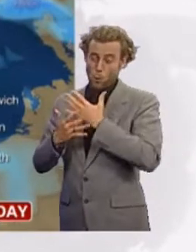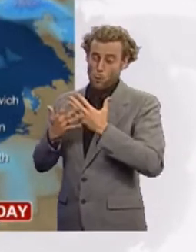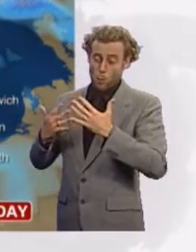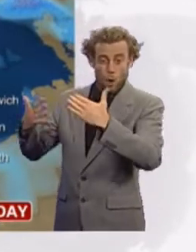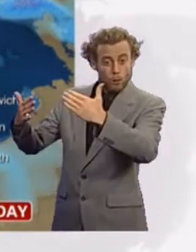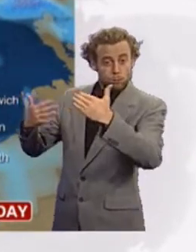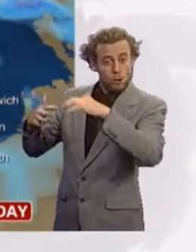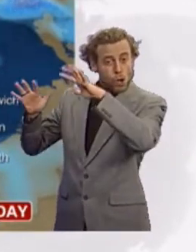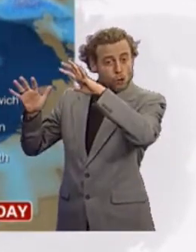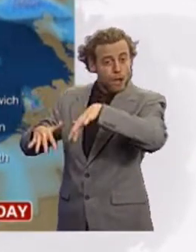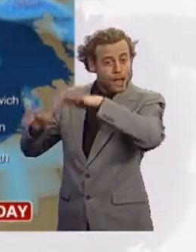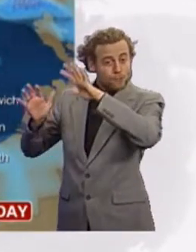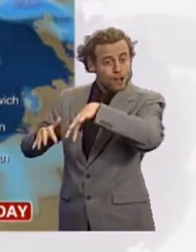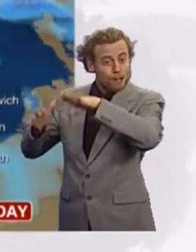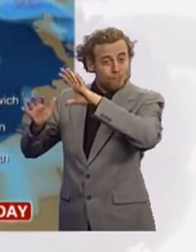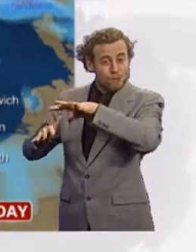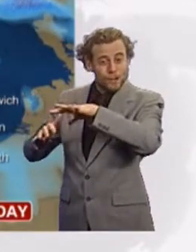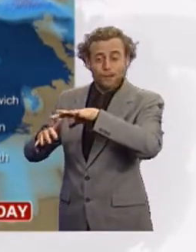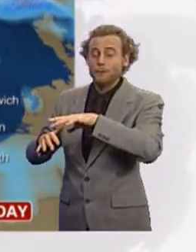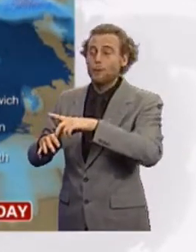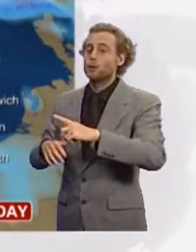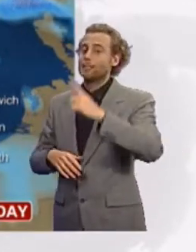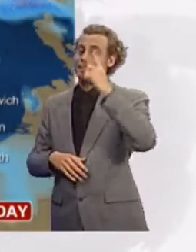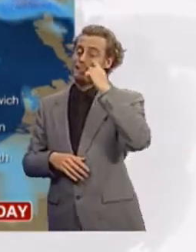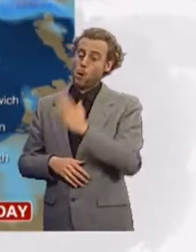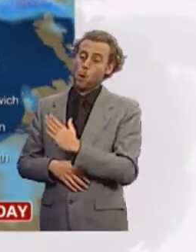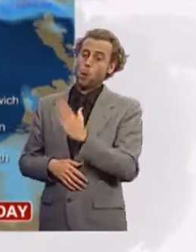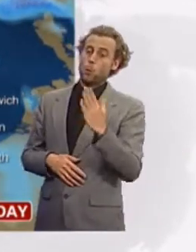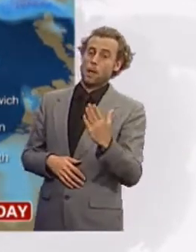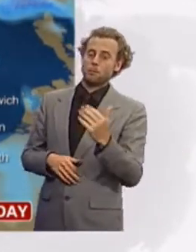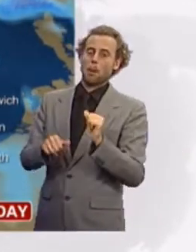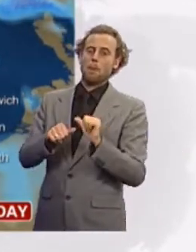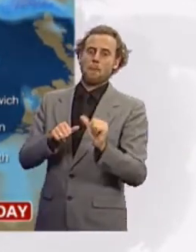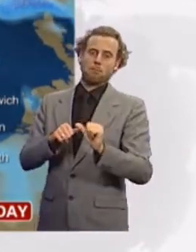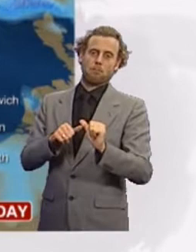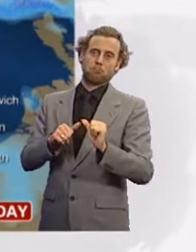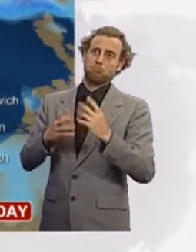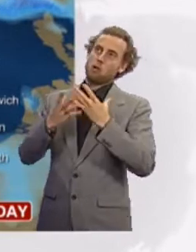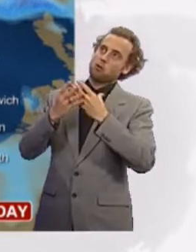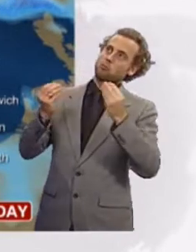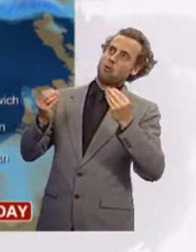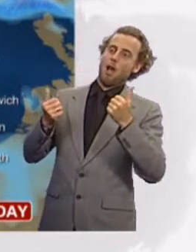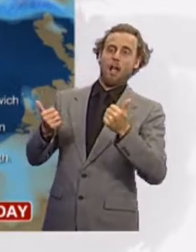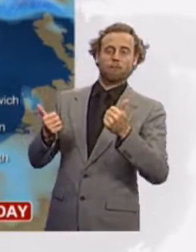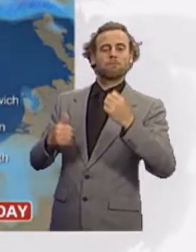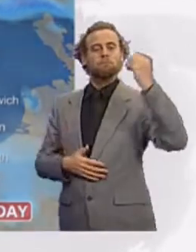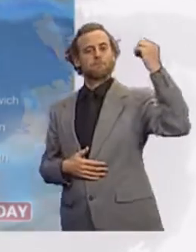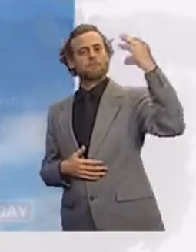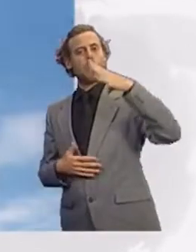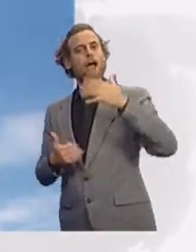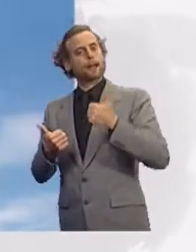cooler along the coast during the day, but across the western half of the country, perhaps staying reasonably dry and reasonably fine. Take care.